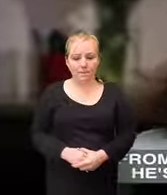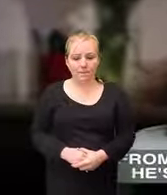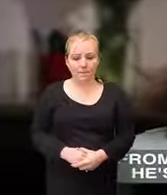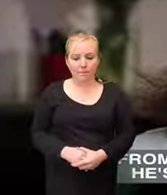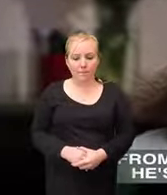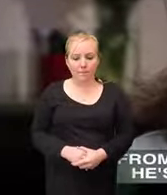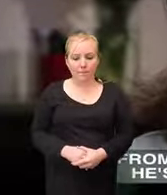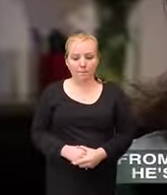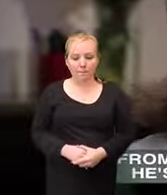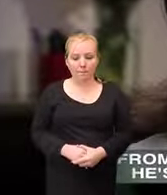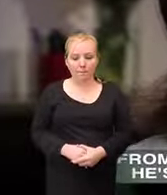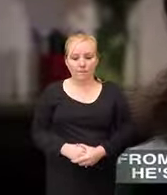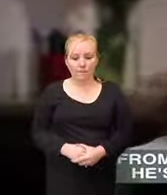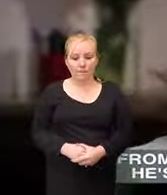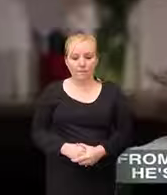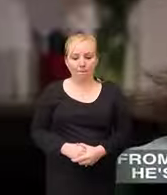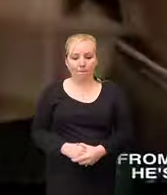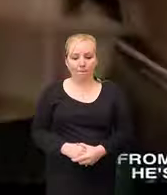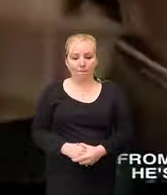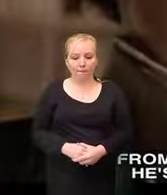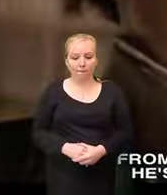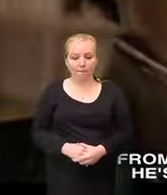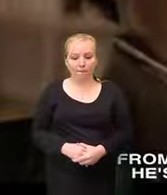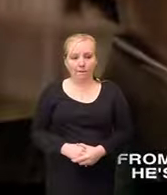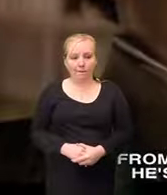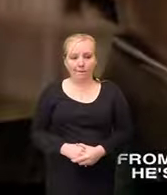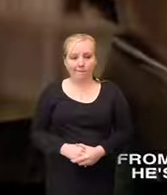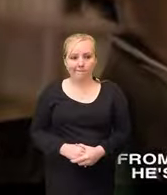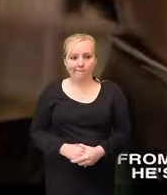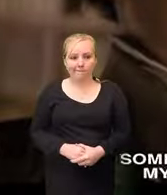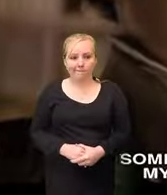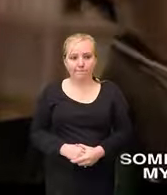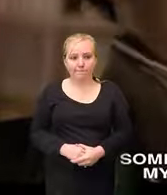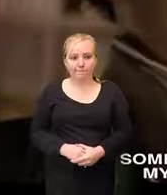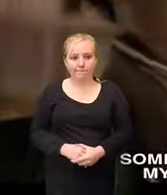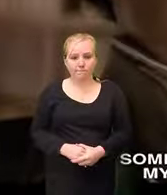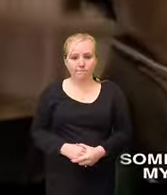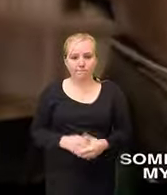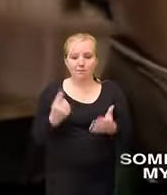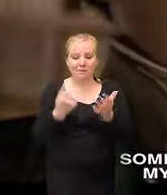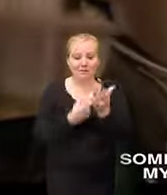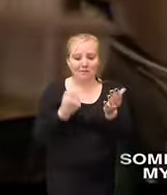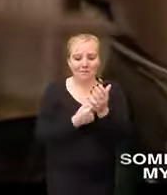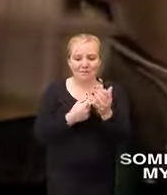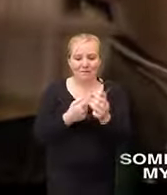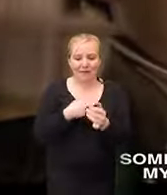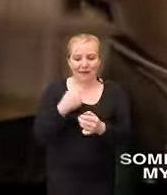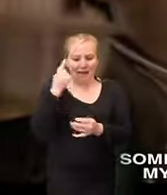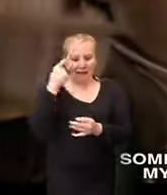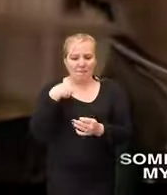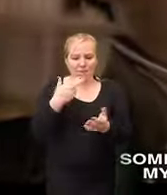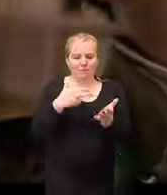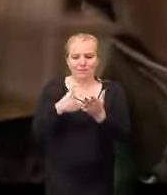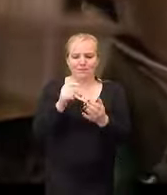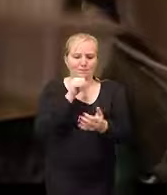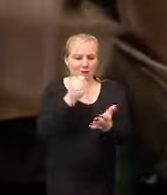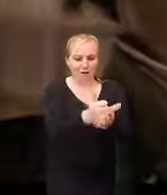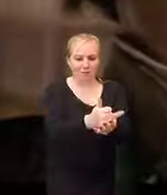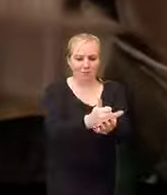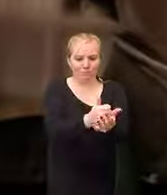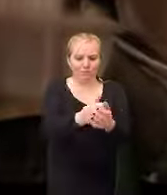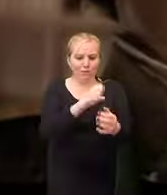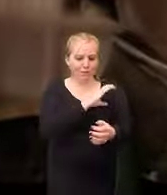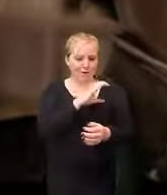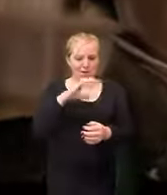eggs from one state to the other he's absolutely disgusted sometimes I think I'm wasting my time in public service